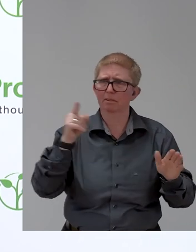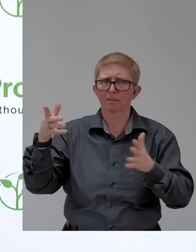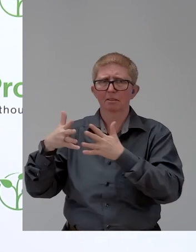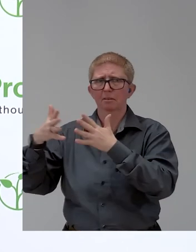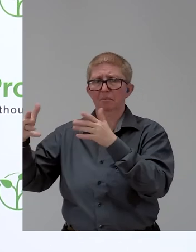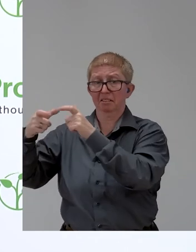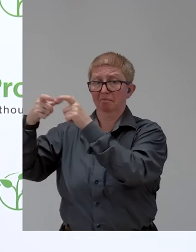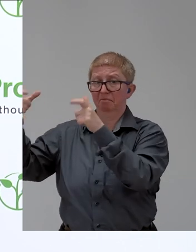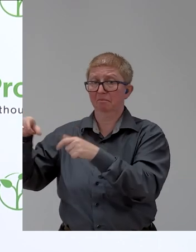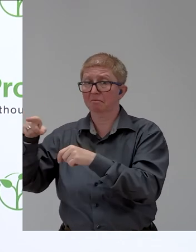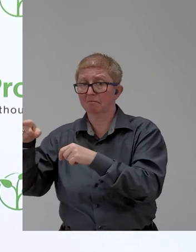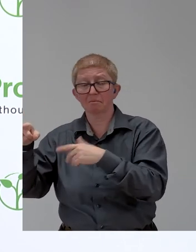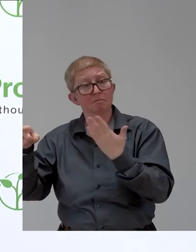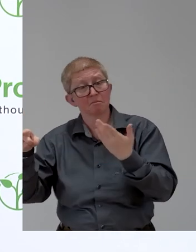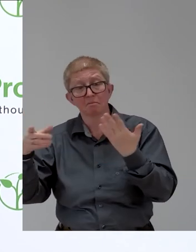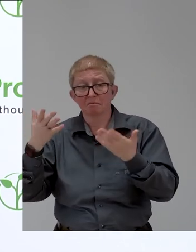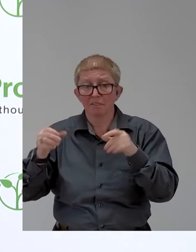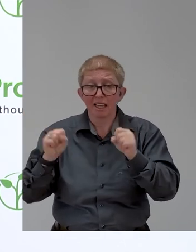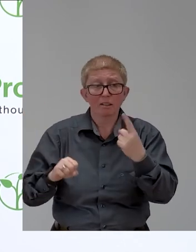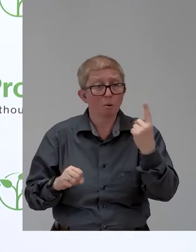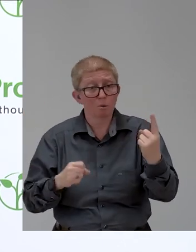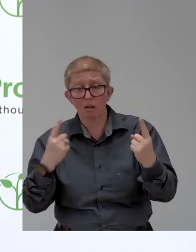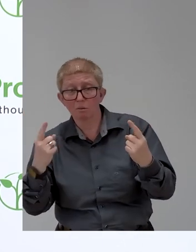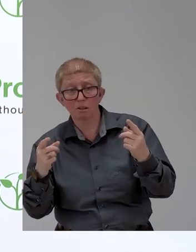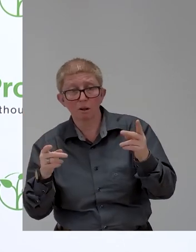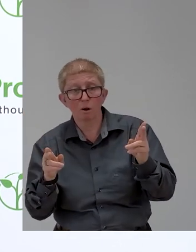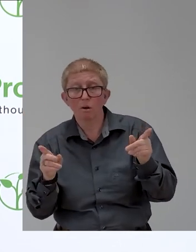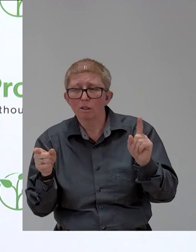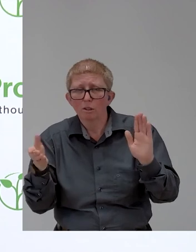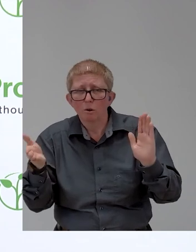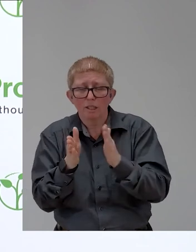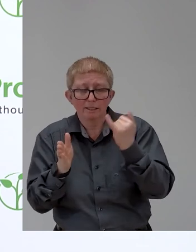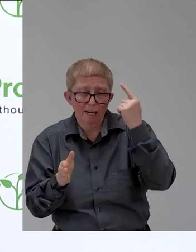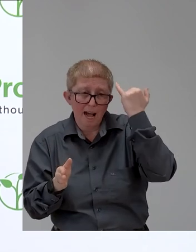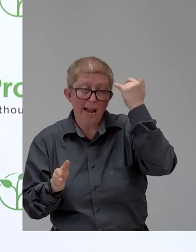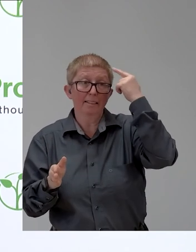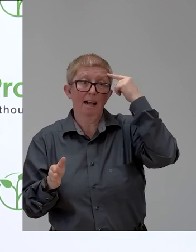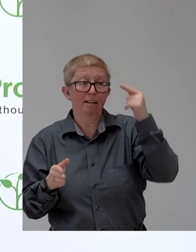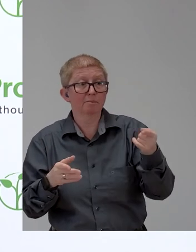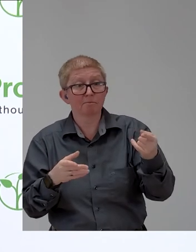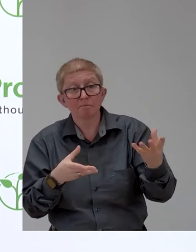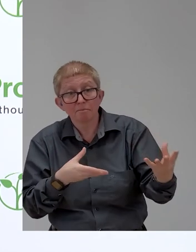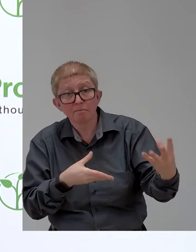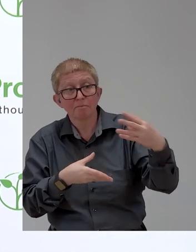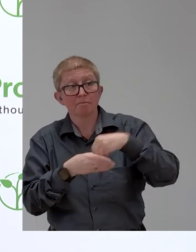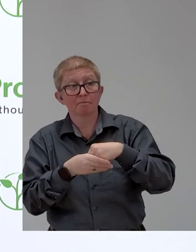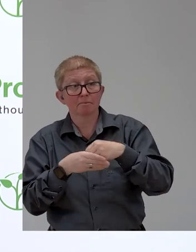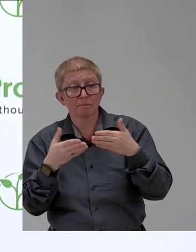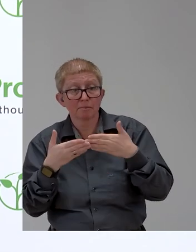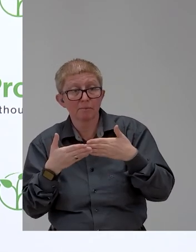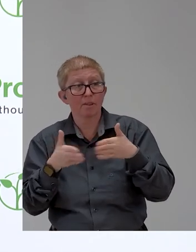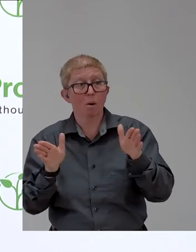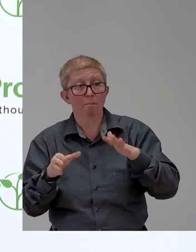with just a few thoughts of bringing in or encouraging the public sector as an employer or as a changemaker? Would that work or